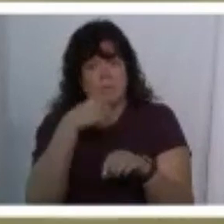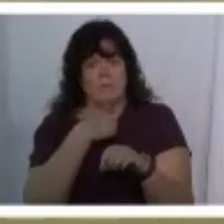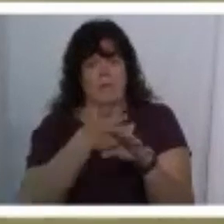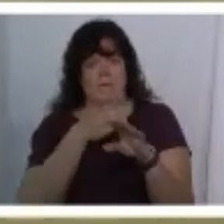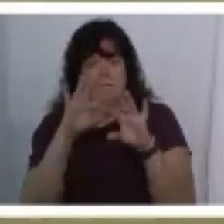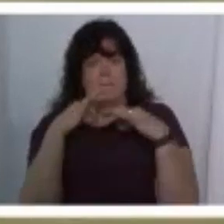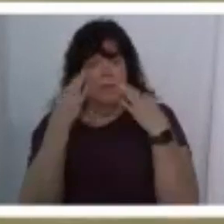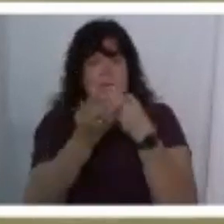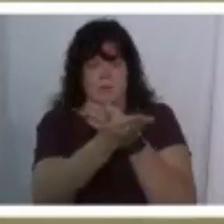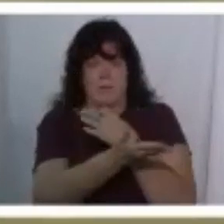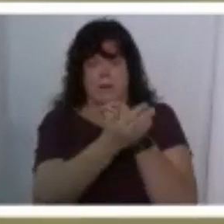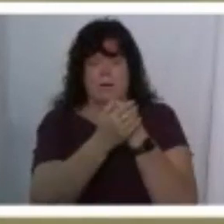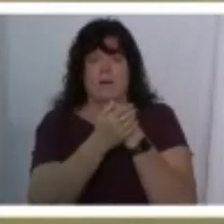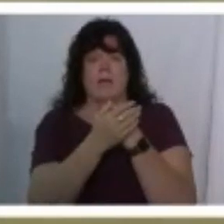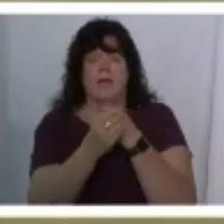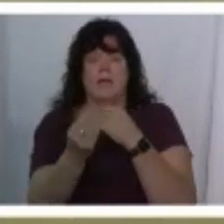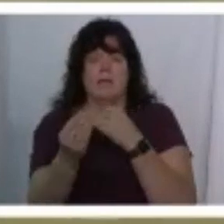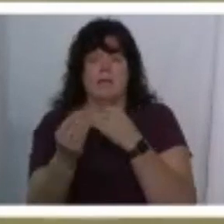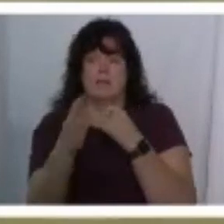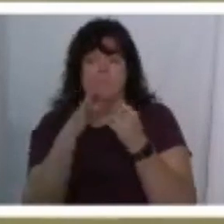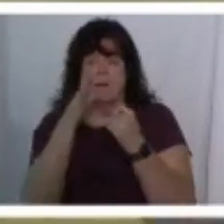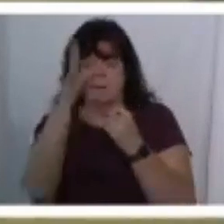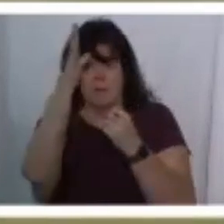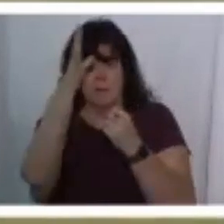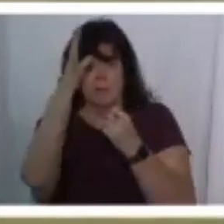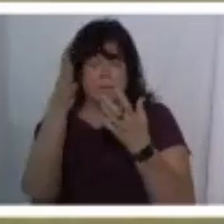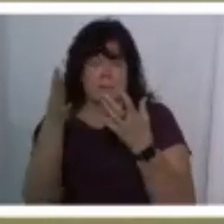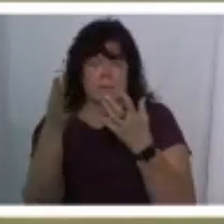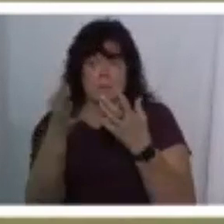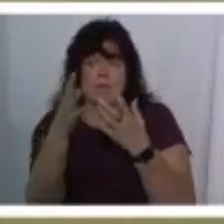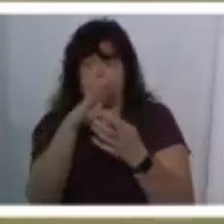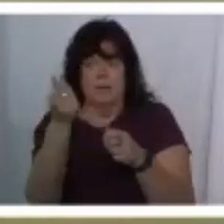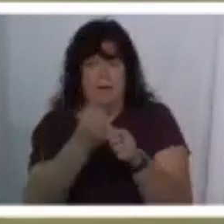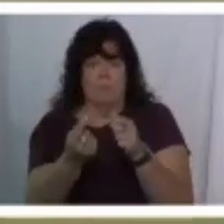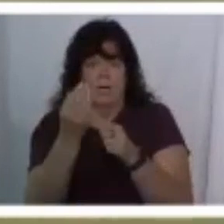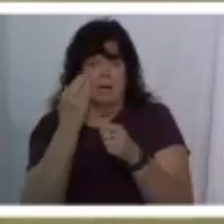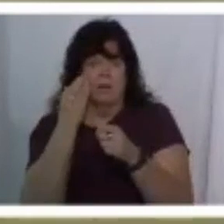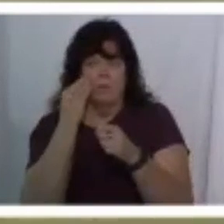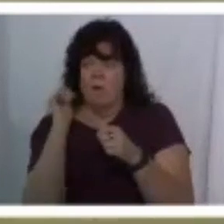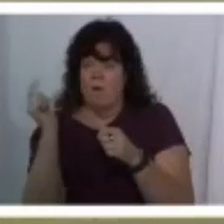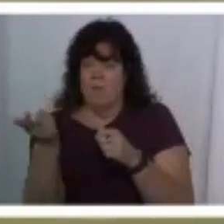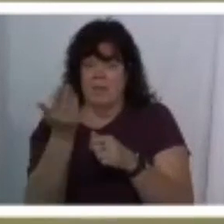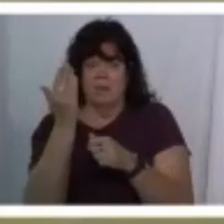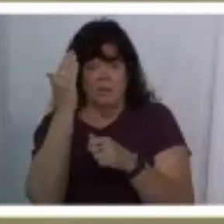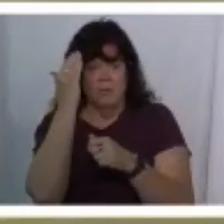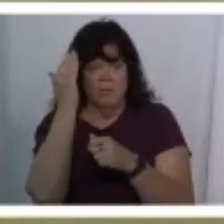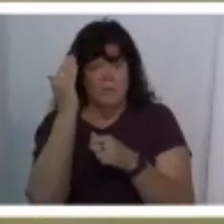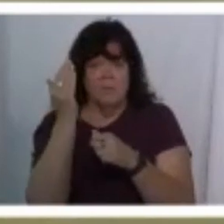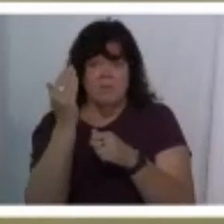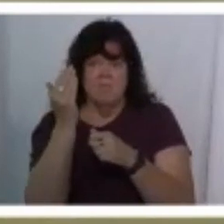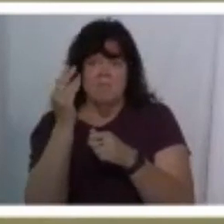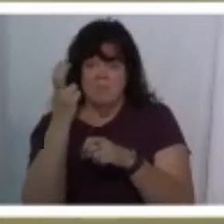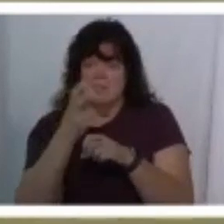family was there um my parents plus everybody i knew all that i knew it was really